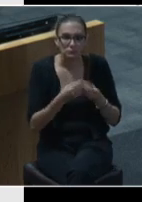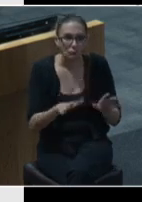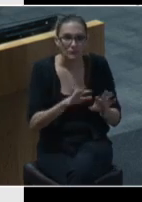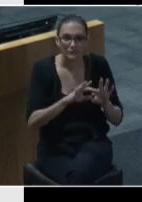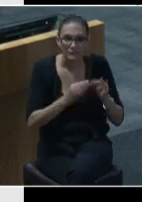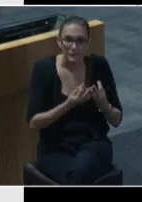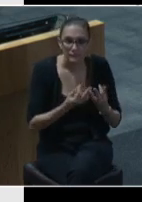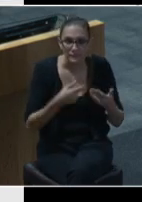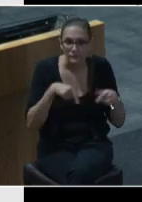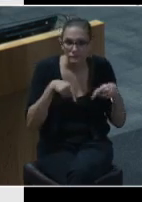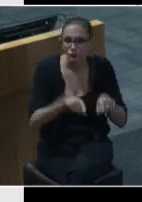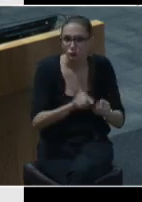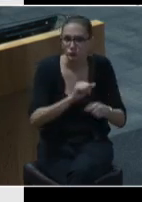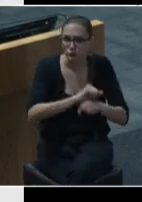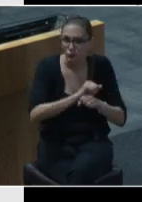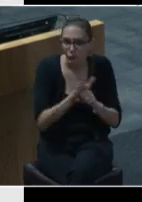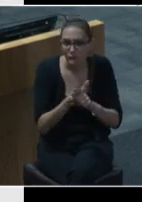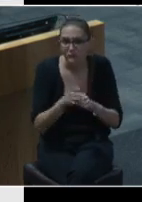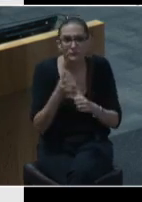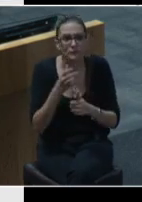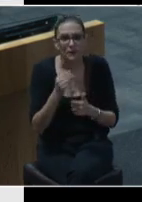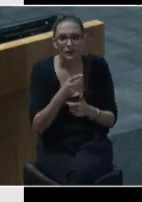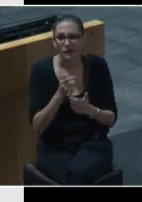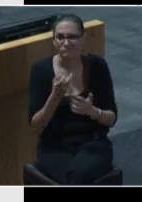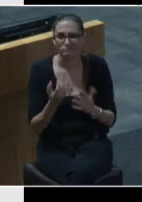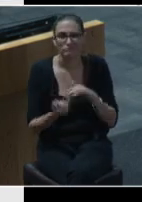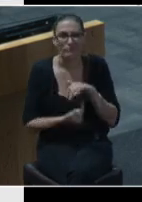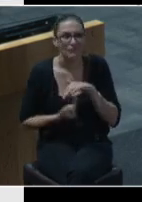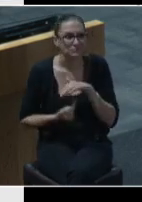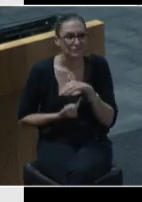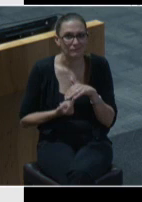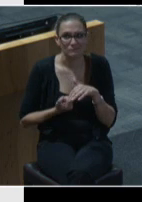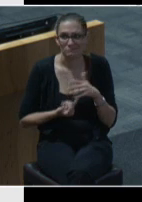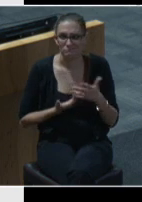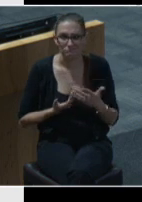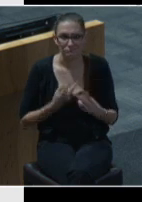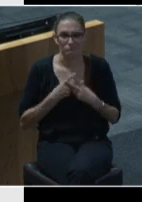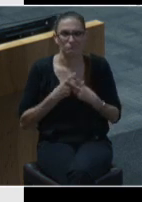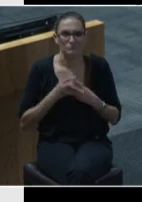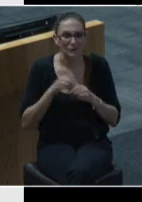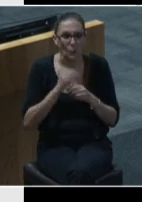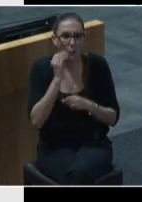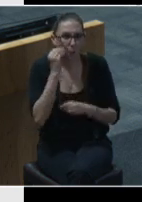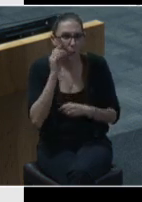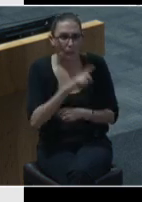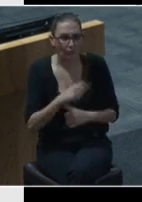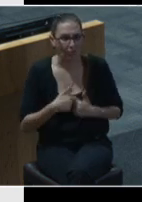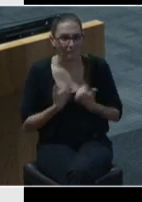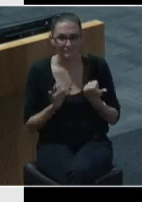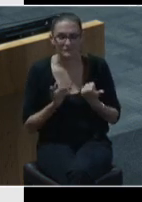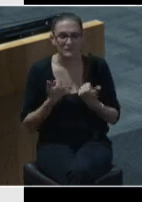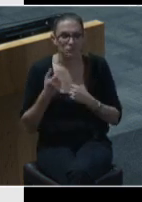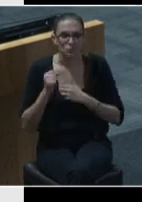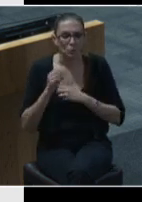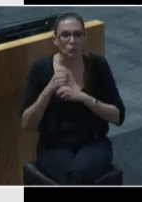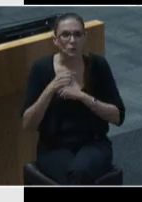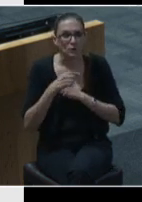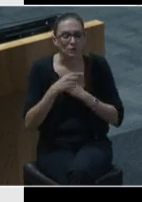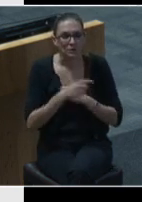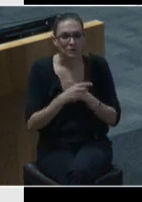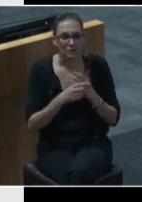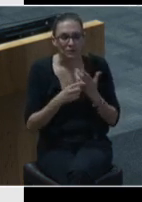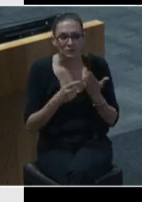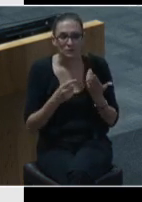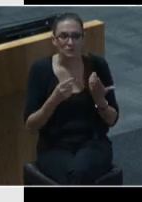covid um and he was kind of isolated in the home that he was living in so he had been out of his